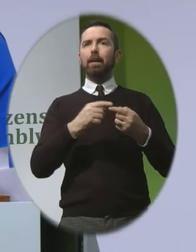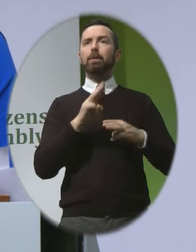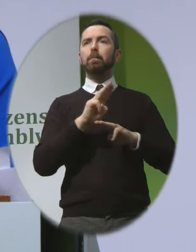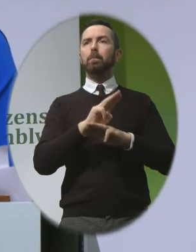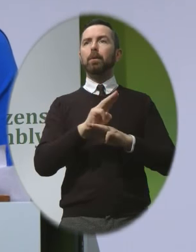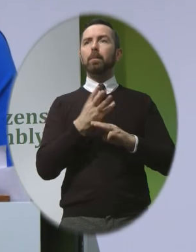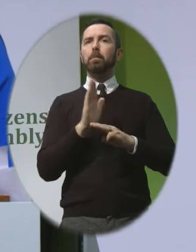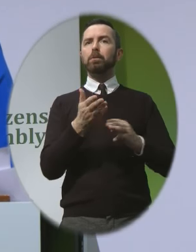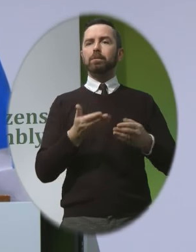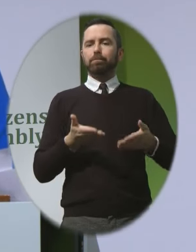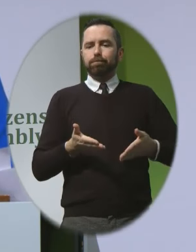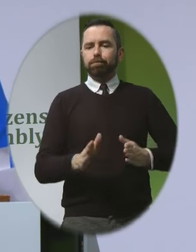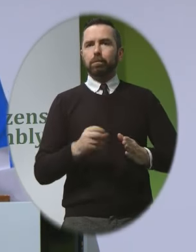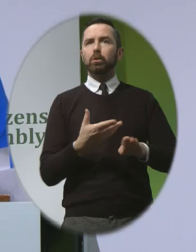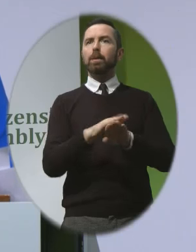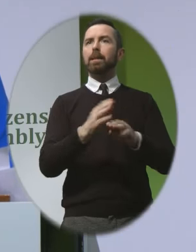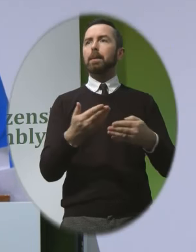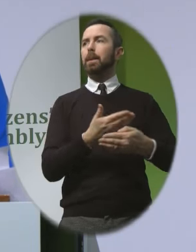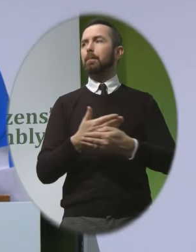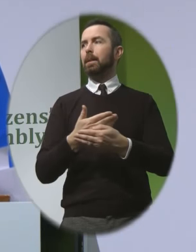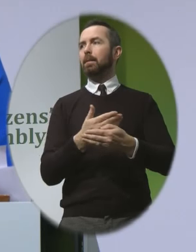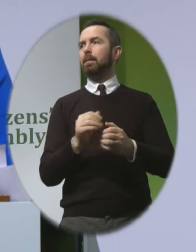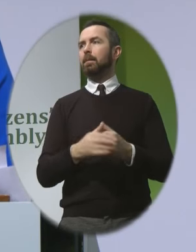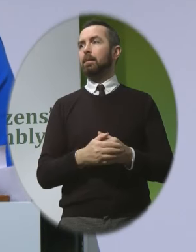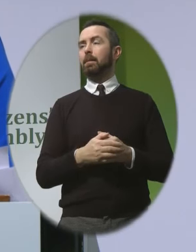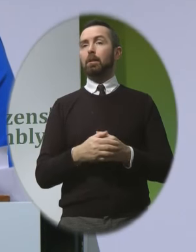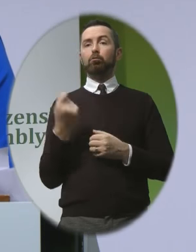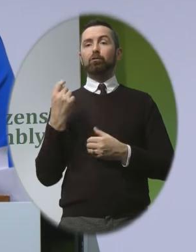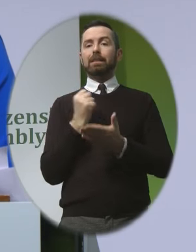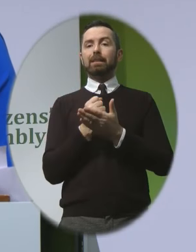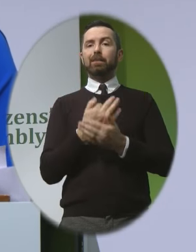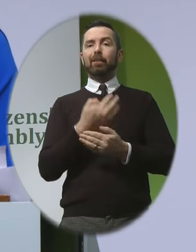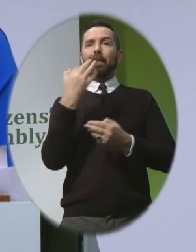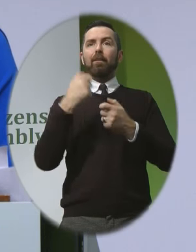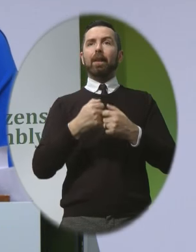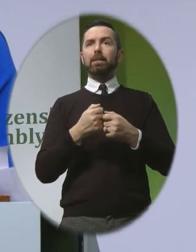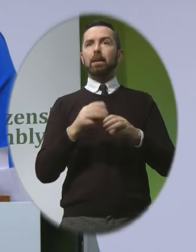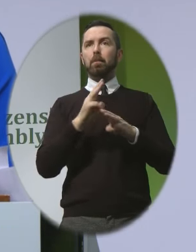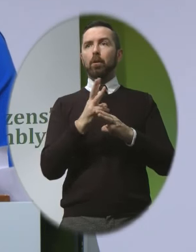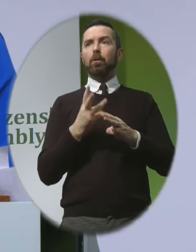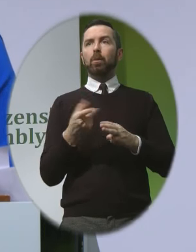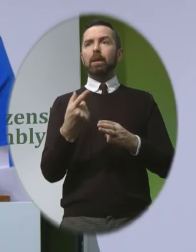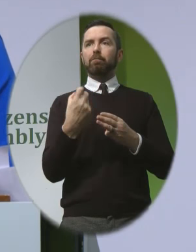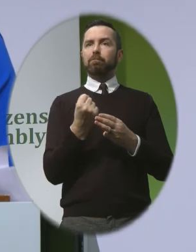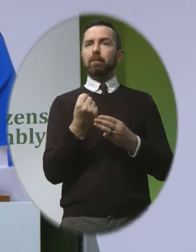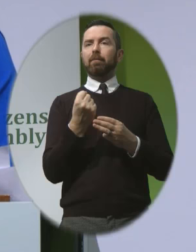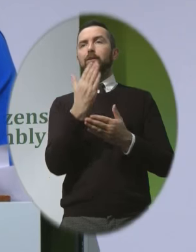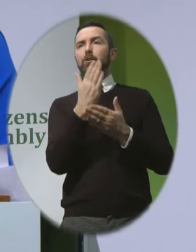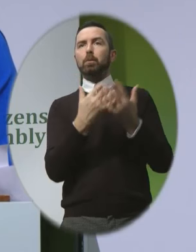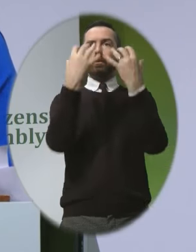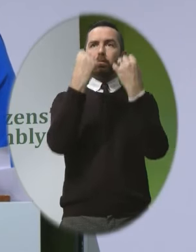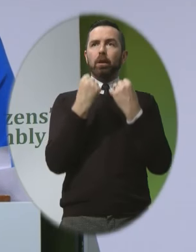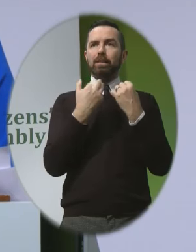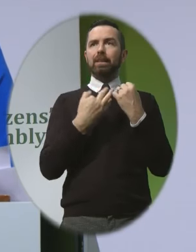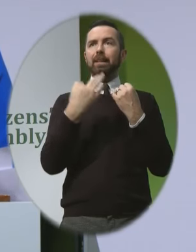a new study found that mothers are significantly more likely to suffer depression and despair when undergoing an